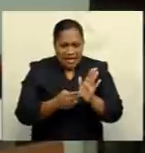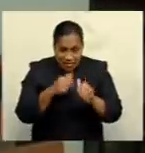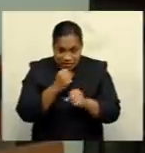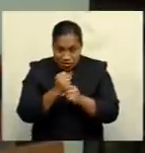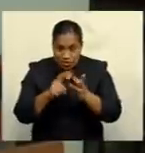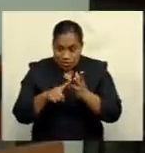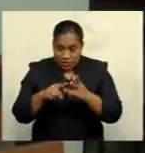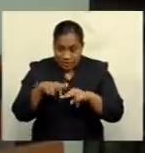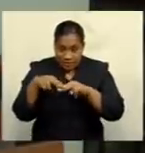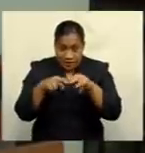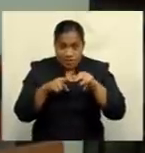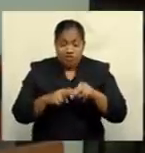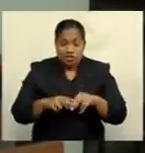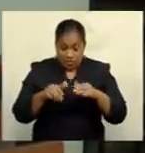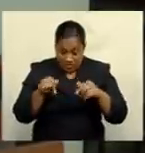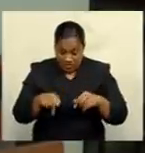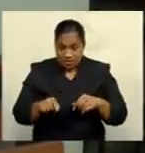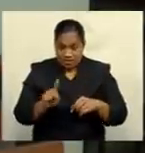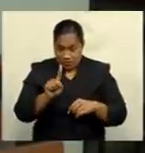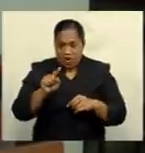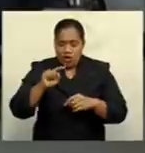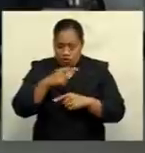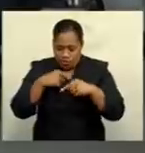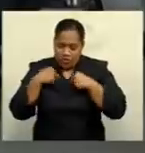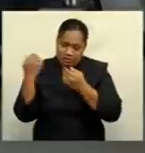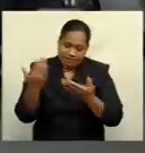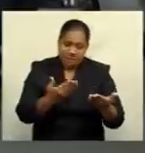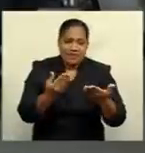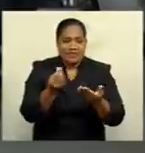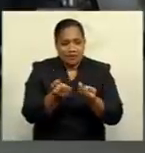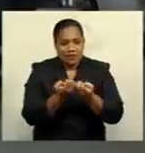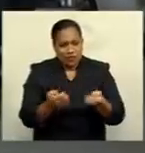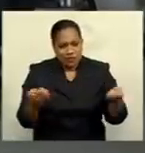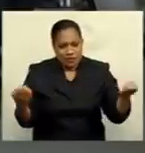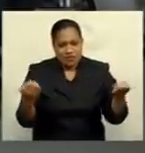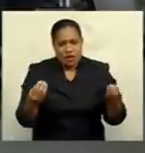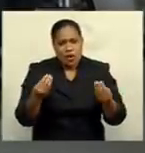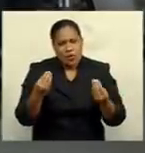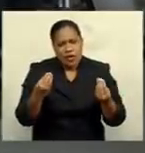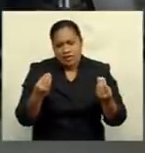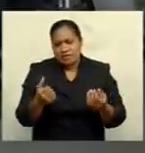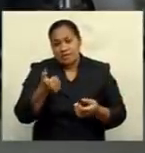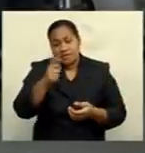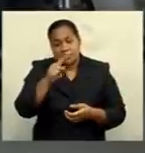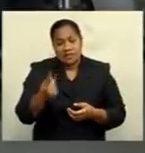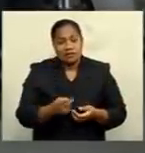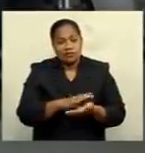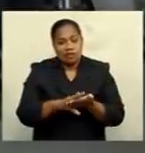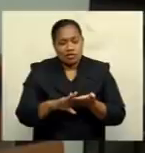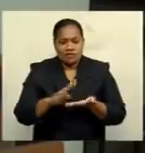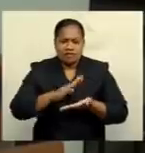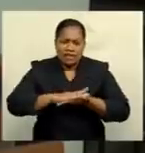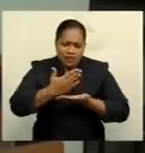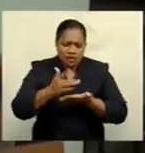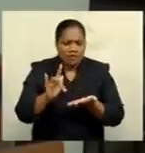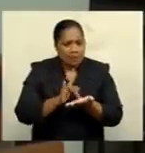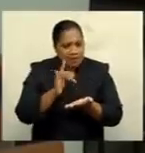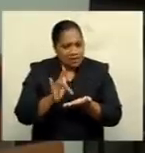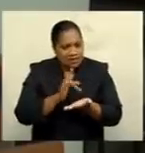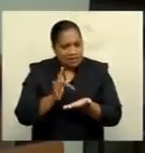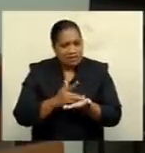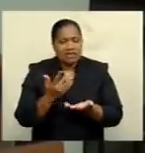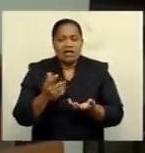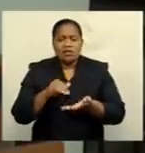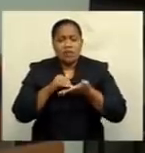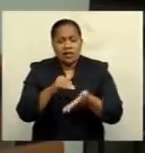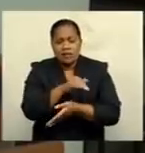initiatives where we're handing out some equipment for about $6,000, which is laptop stabilizing, etc., which will help them to ensure